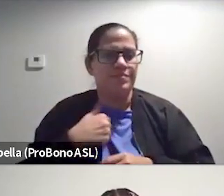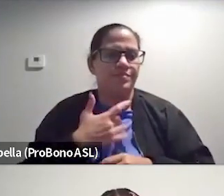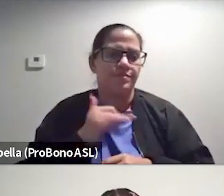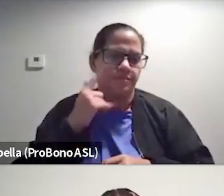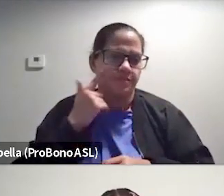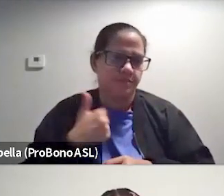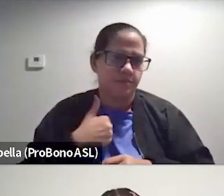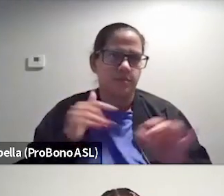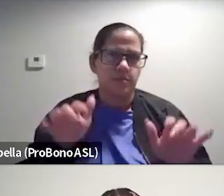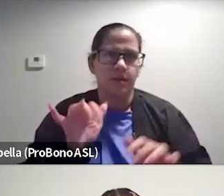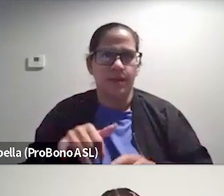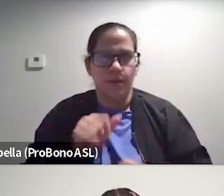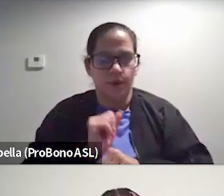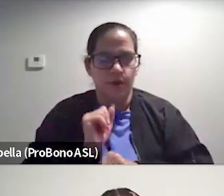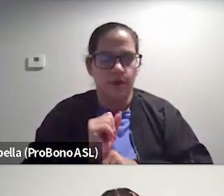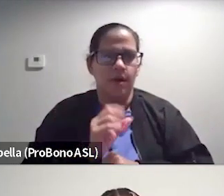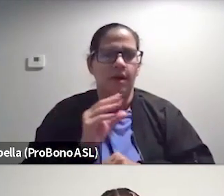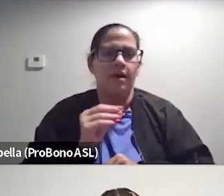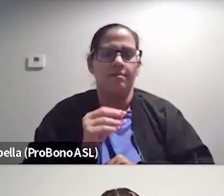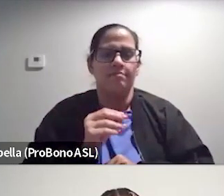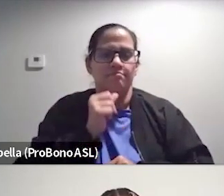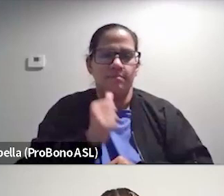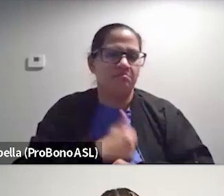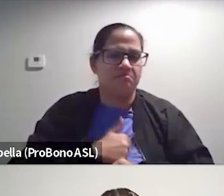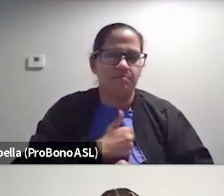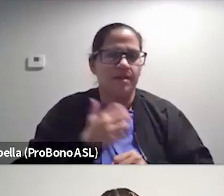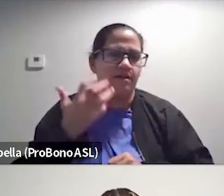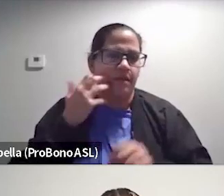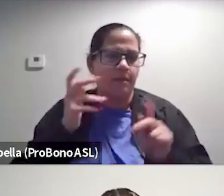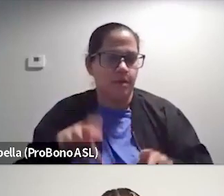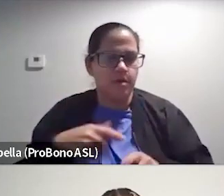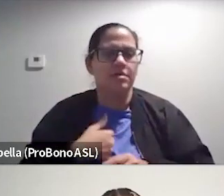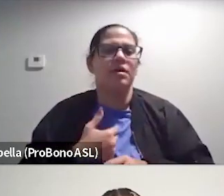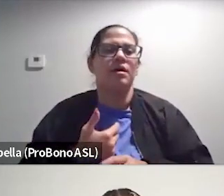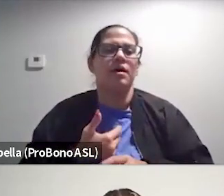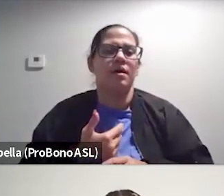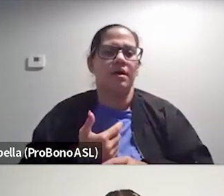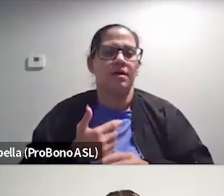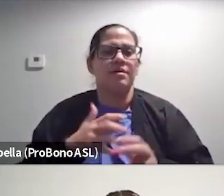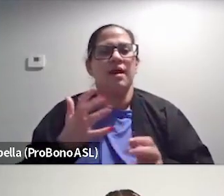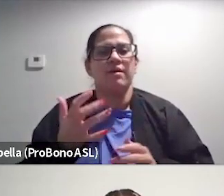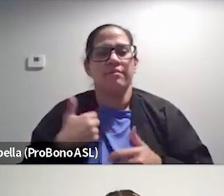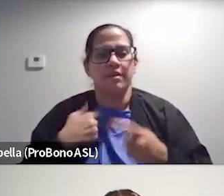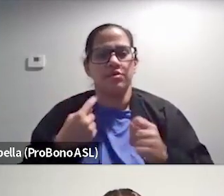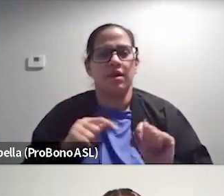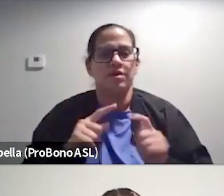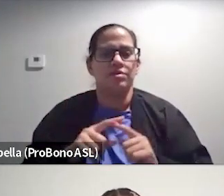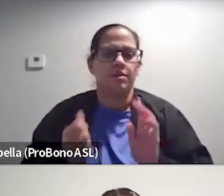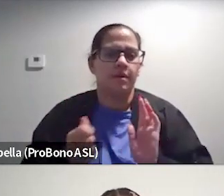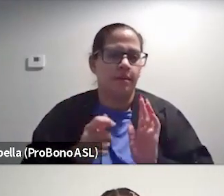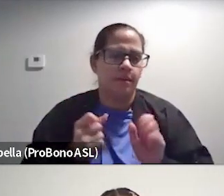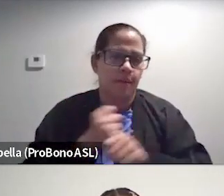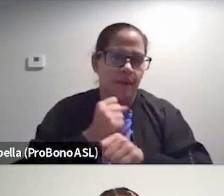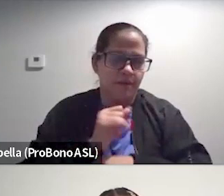for me, doing that work unapologetically as a fat person, like is kind of me trying to like combat that